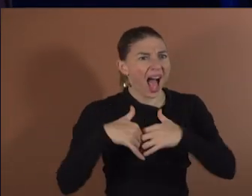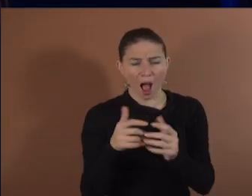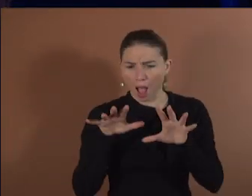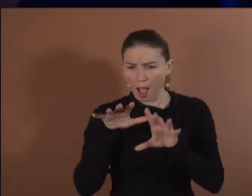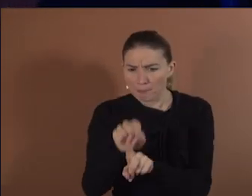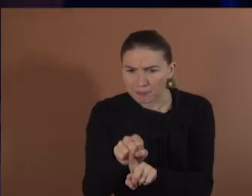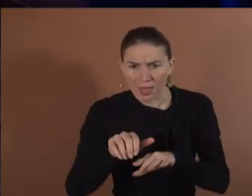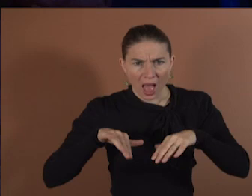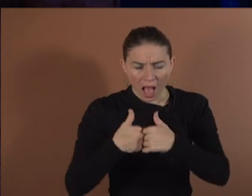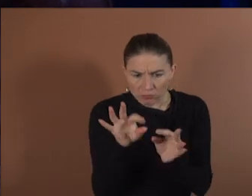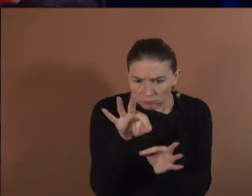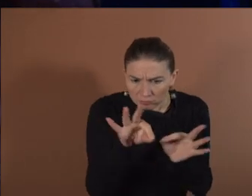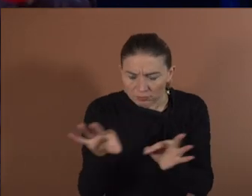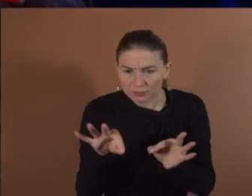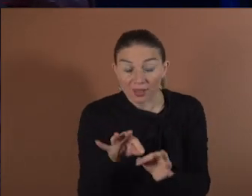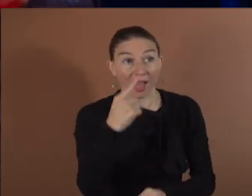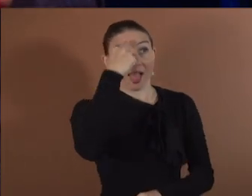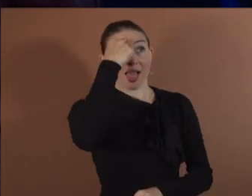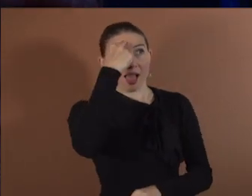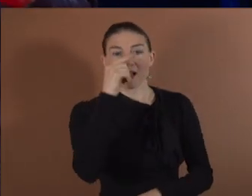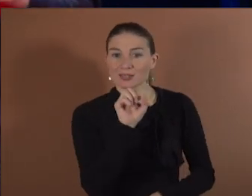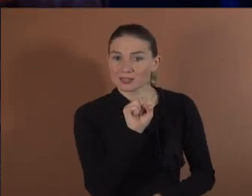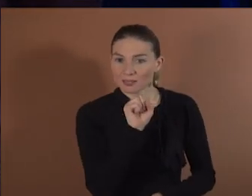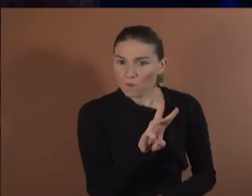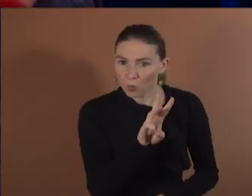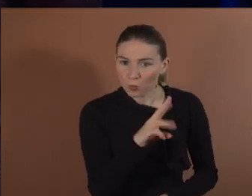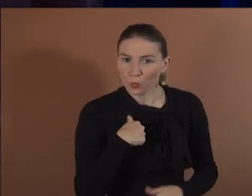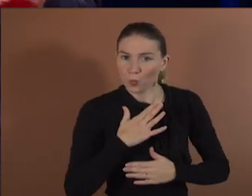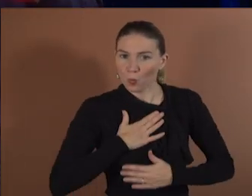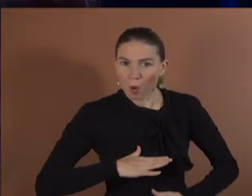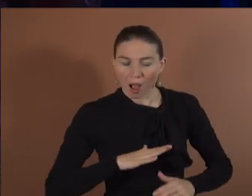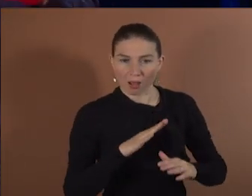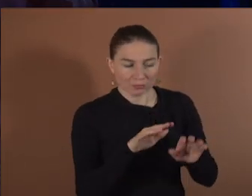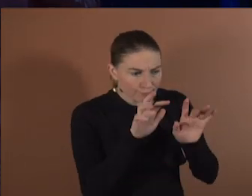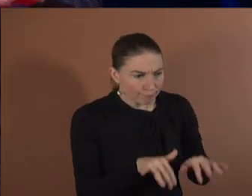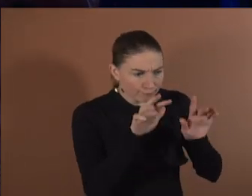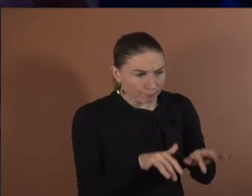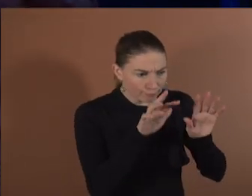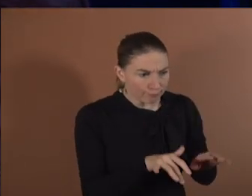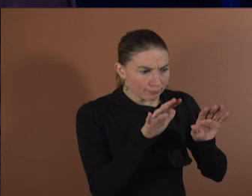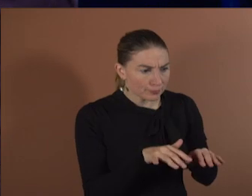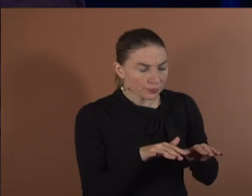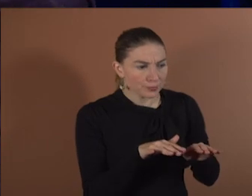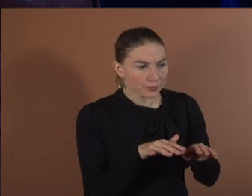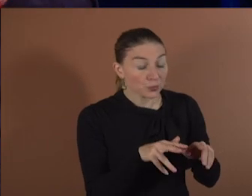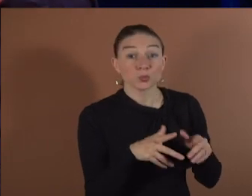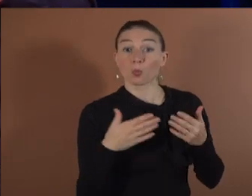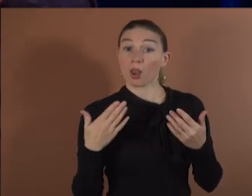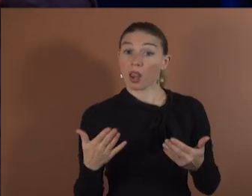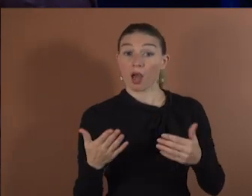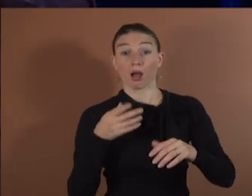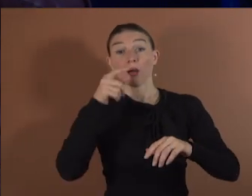And then we can, in principle, create complete 3D movies in real time of the ongoing brain activity.